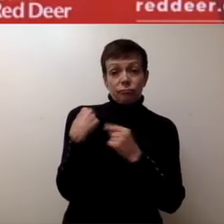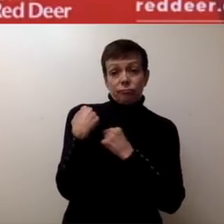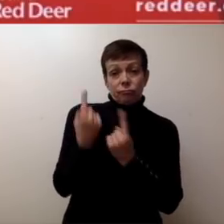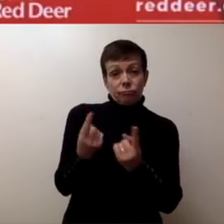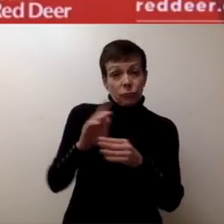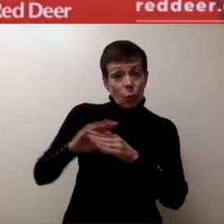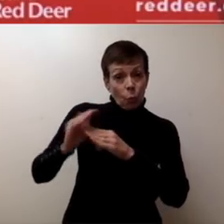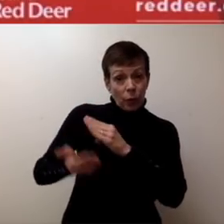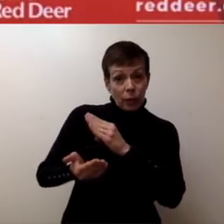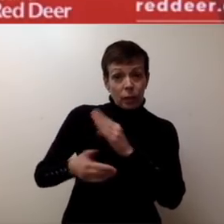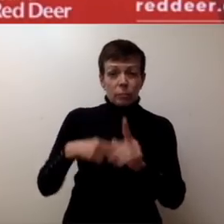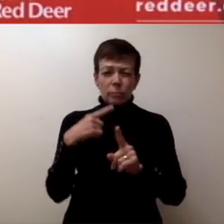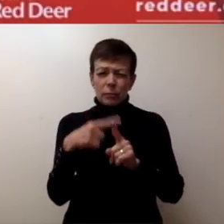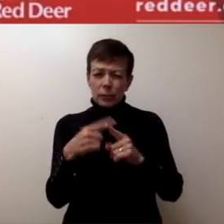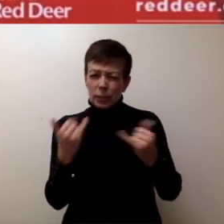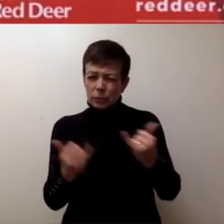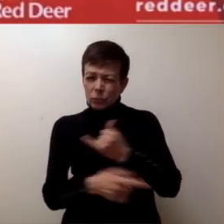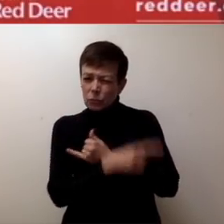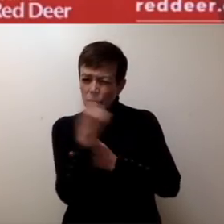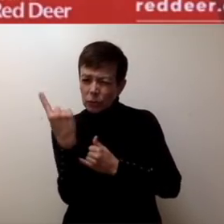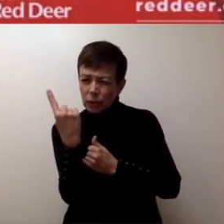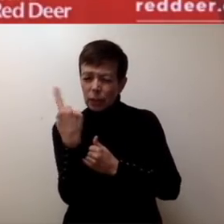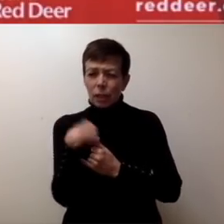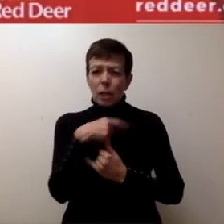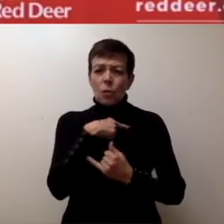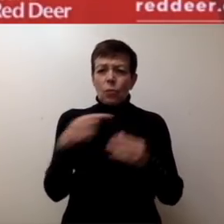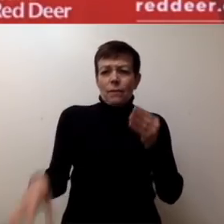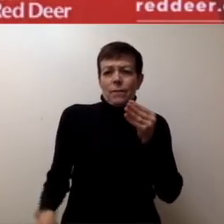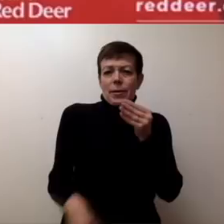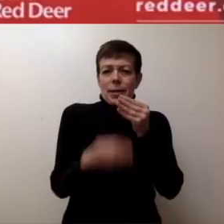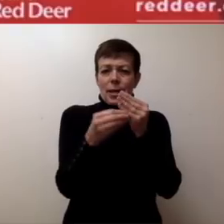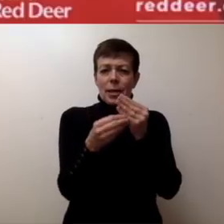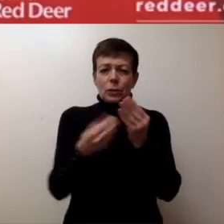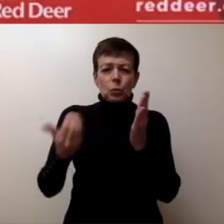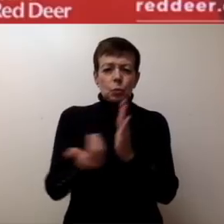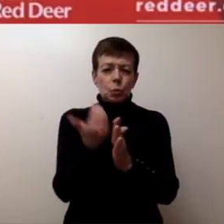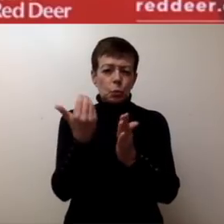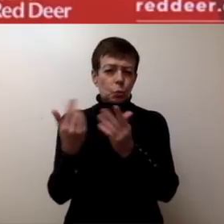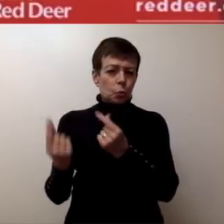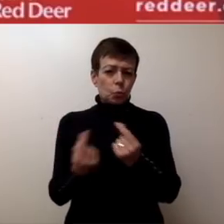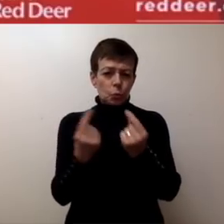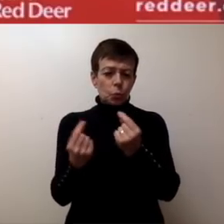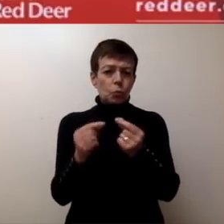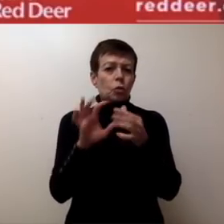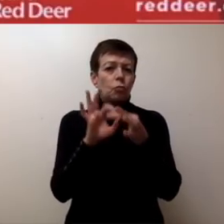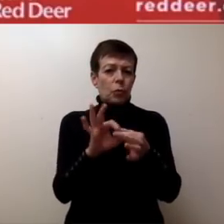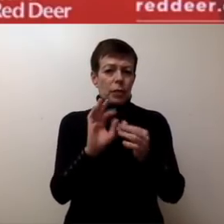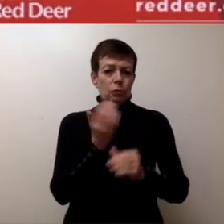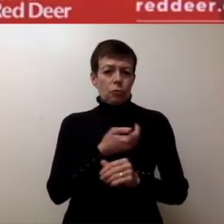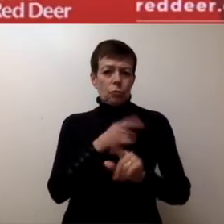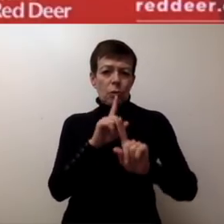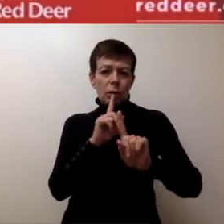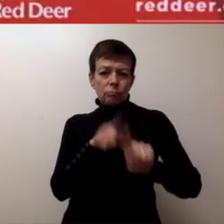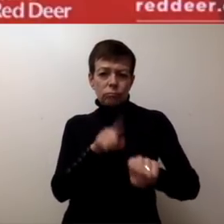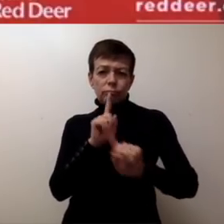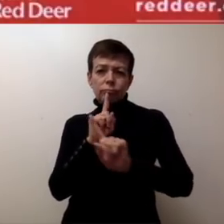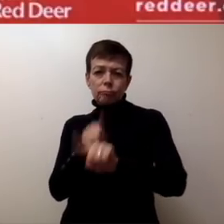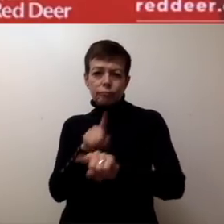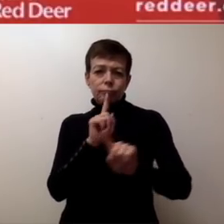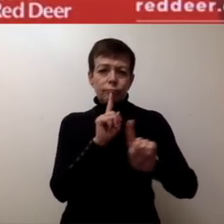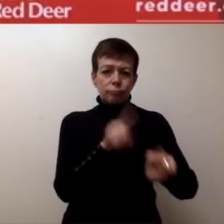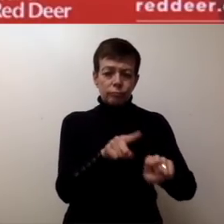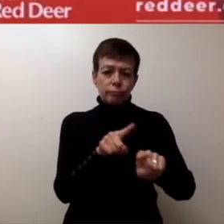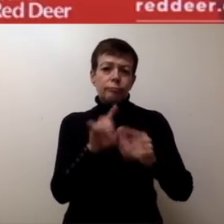we have and are taking the following additional measures into all of the responsive measures that we've announced in